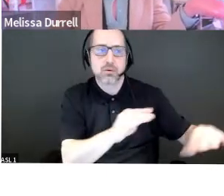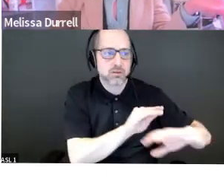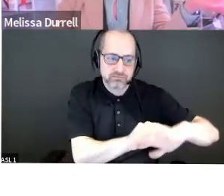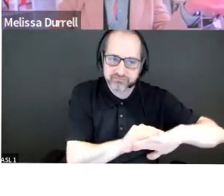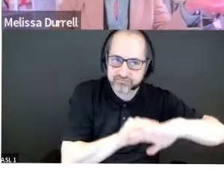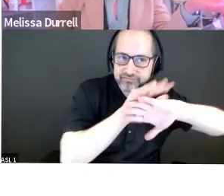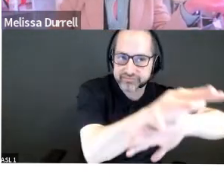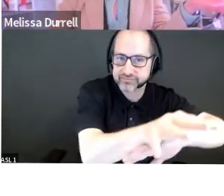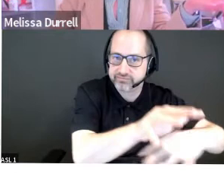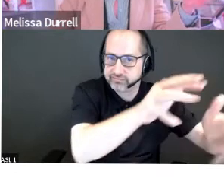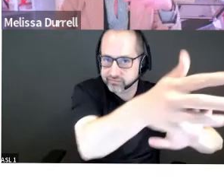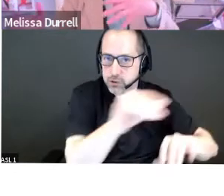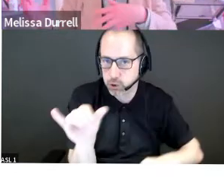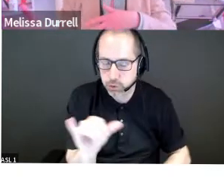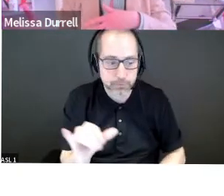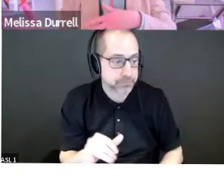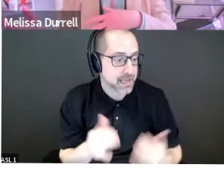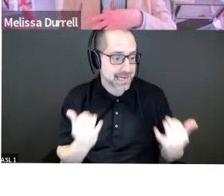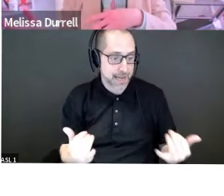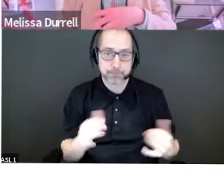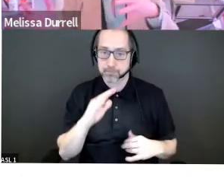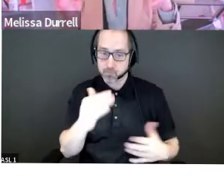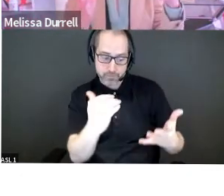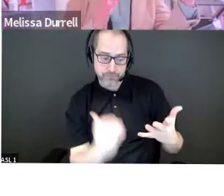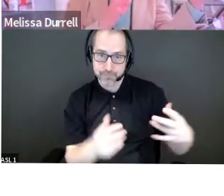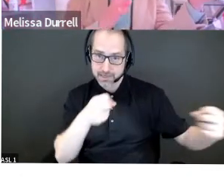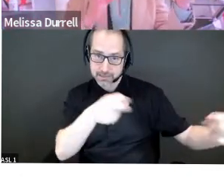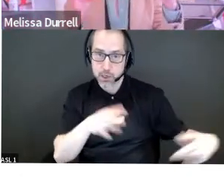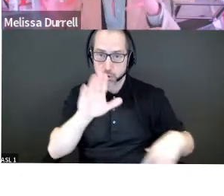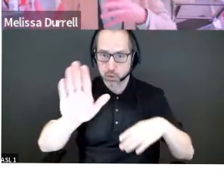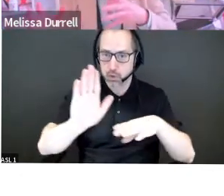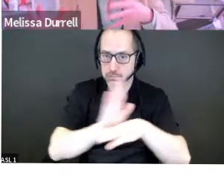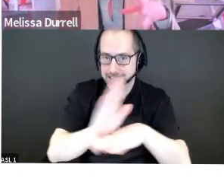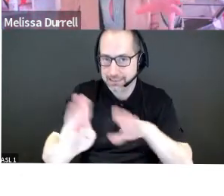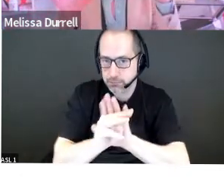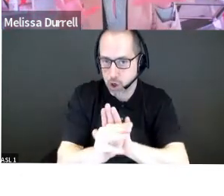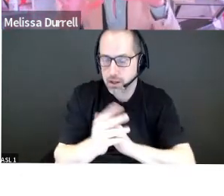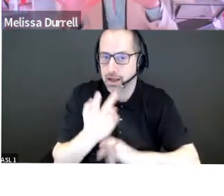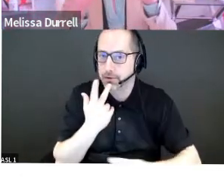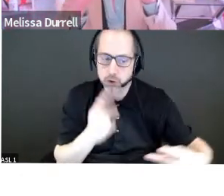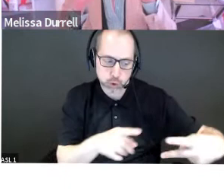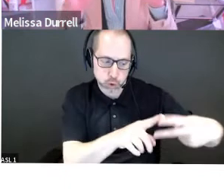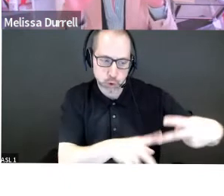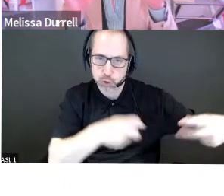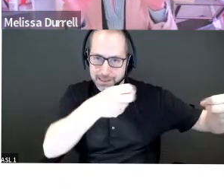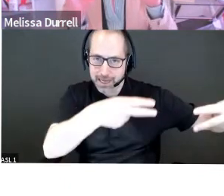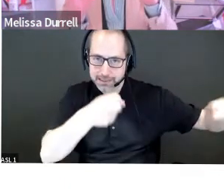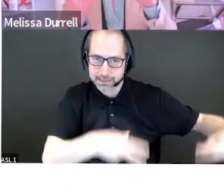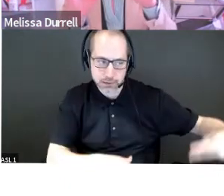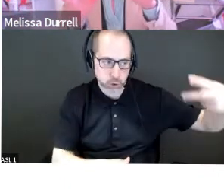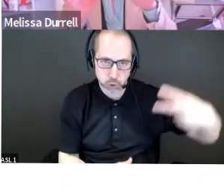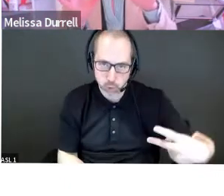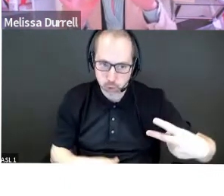Now we jump into the business model. Uh, and, and, you know, I'm, I like to see two slides here. So I'm actually talking about two